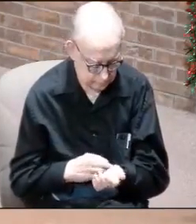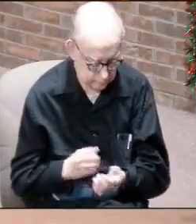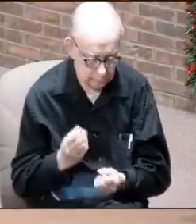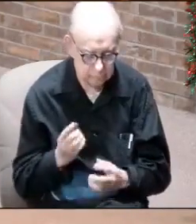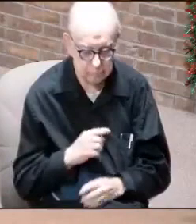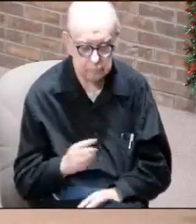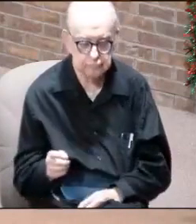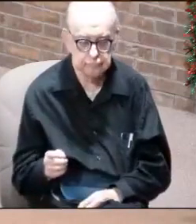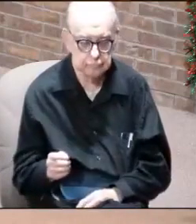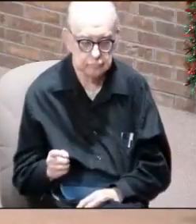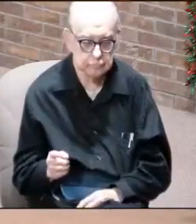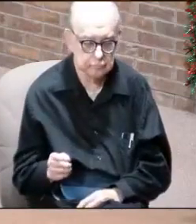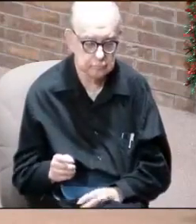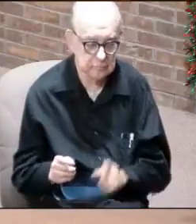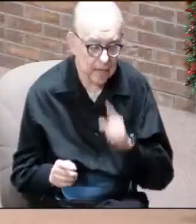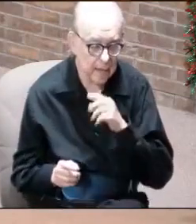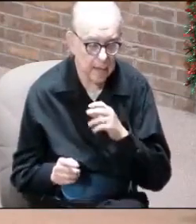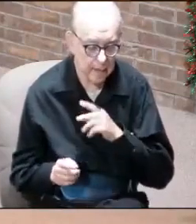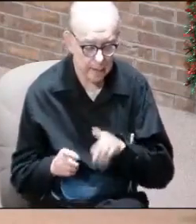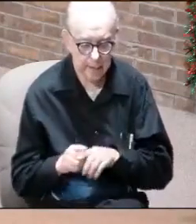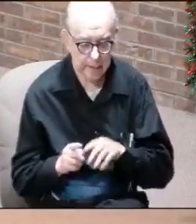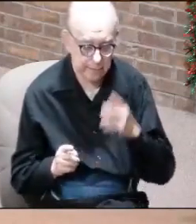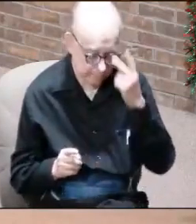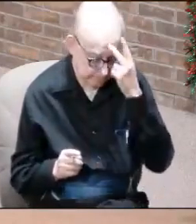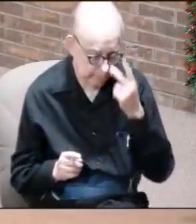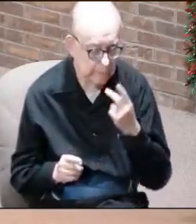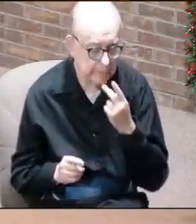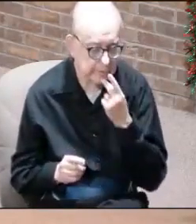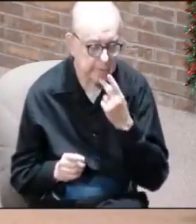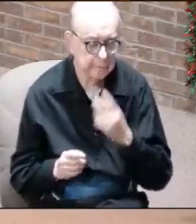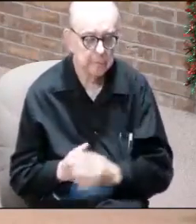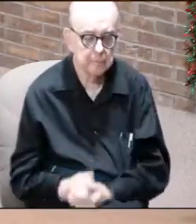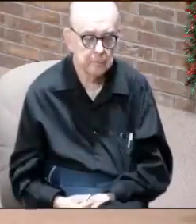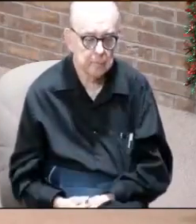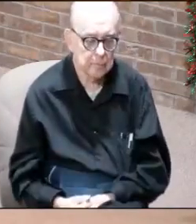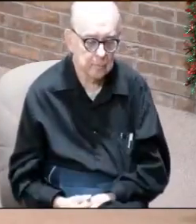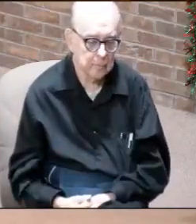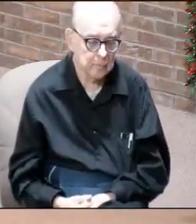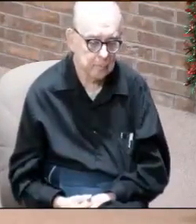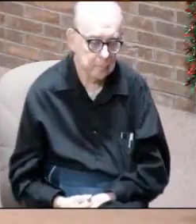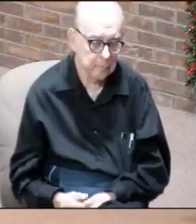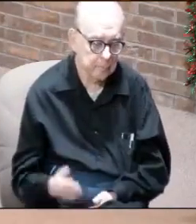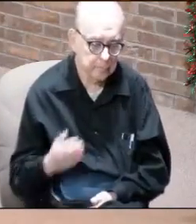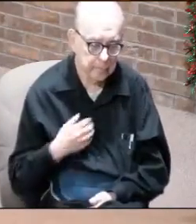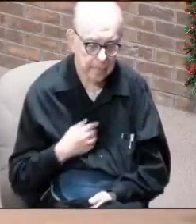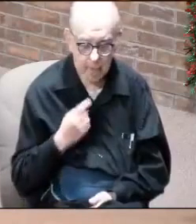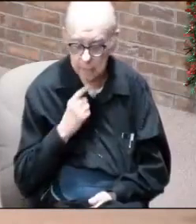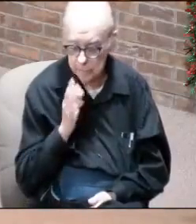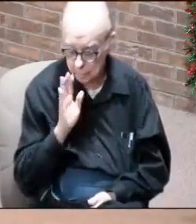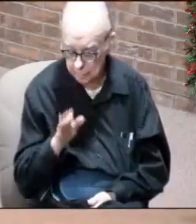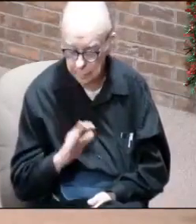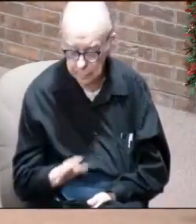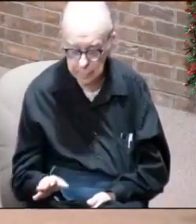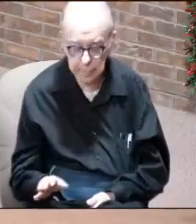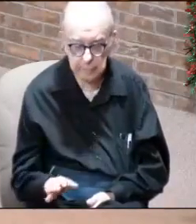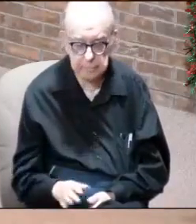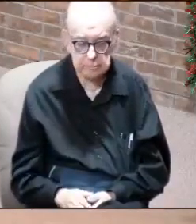How many of you as parents have told your children,